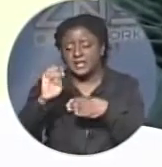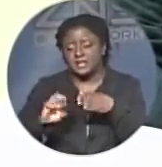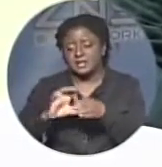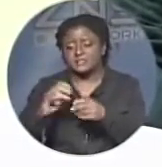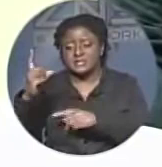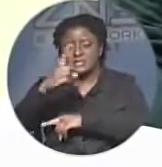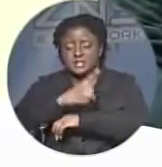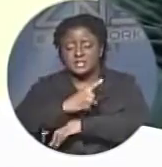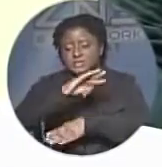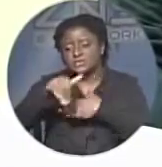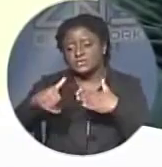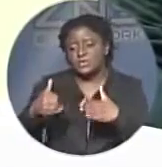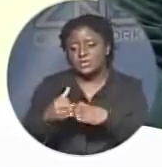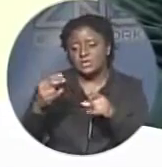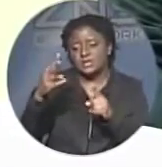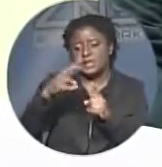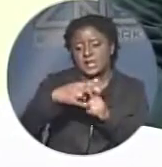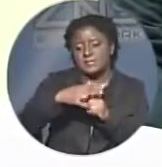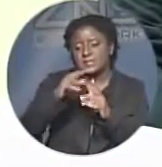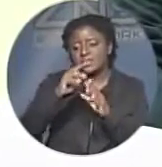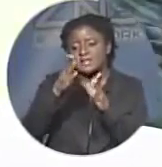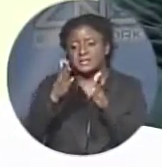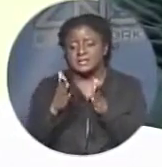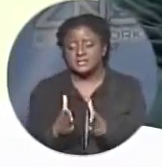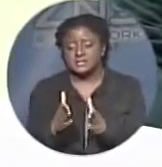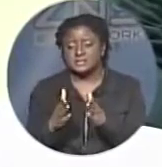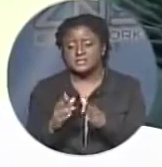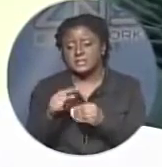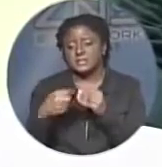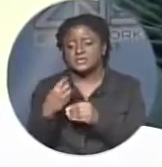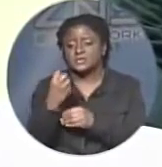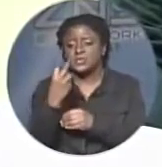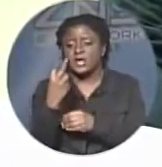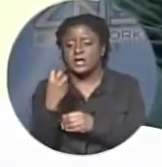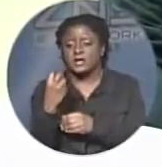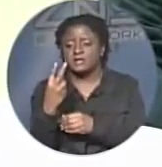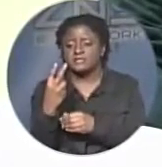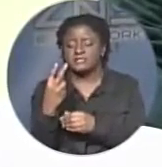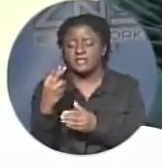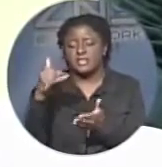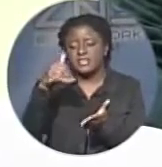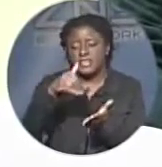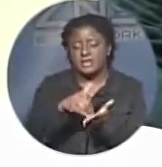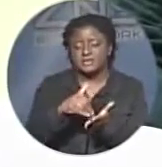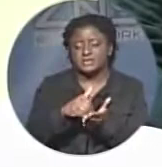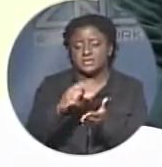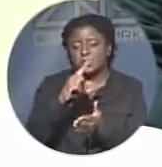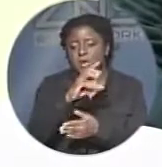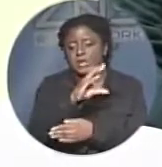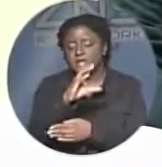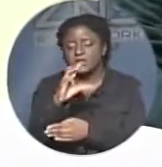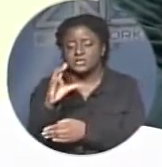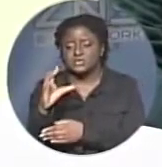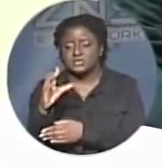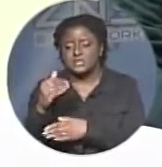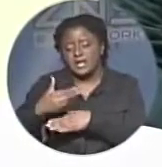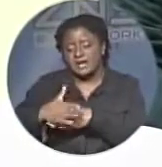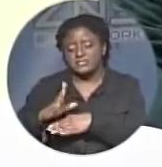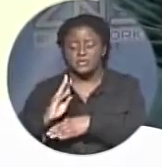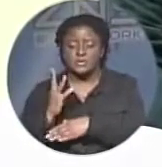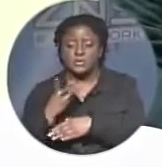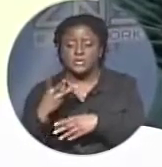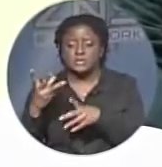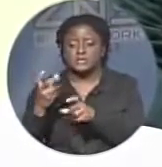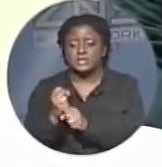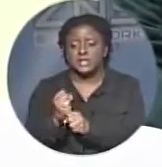total applicants was about 12,100, so 12,100. And after we have taken out